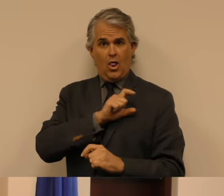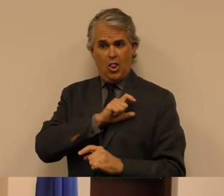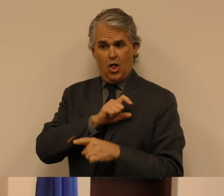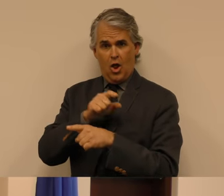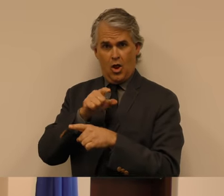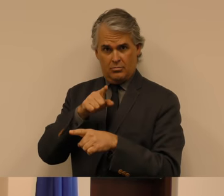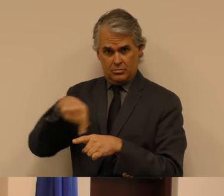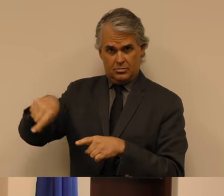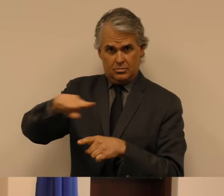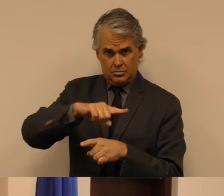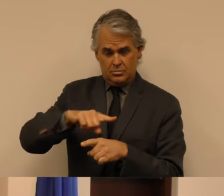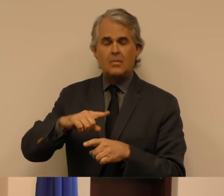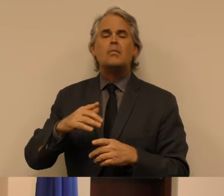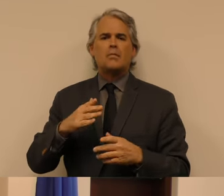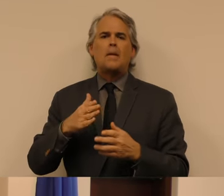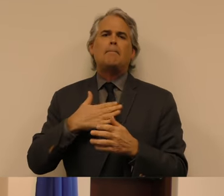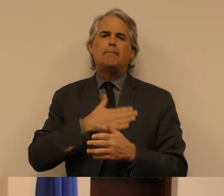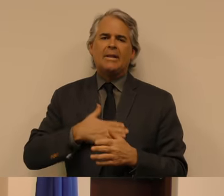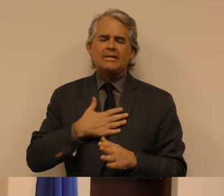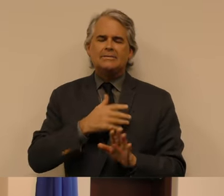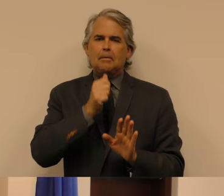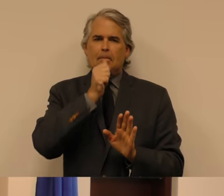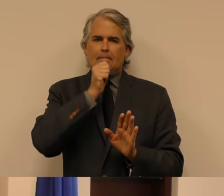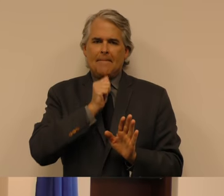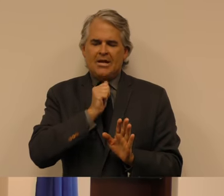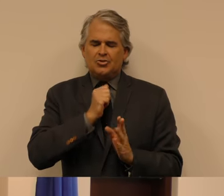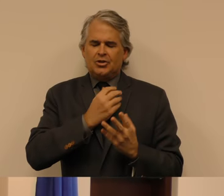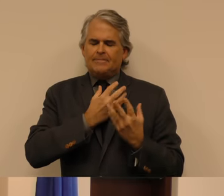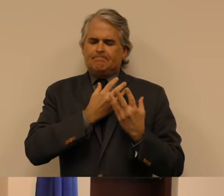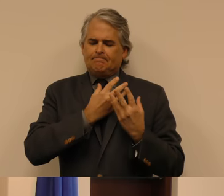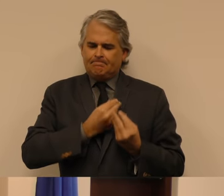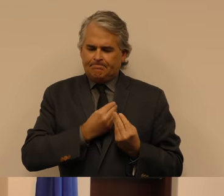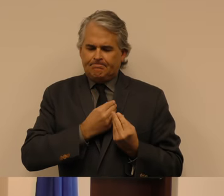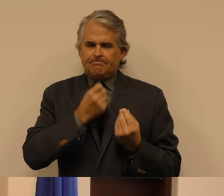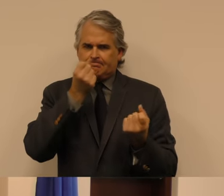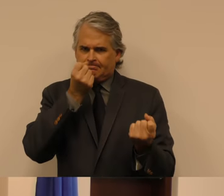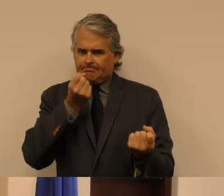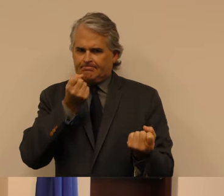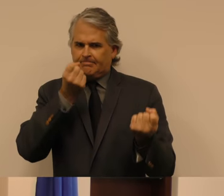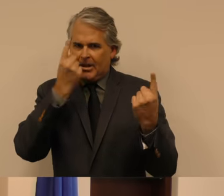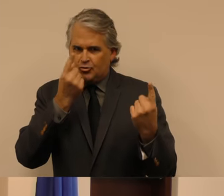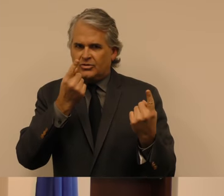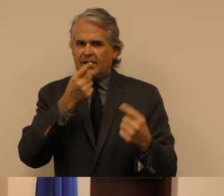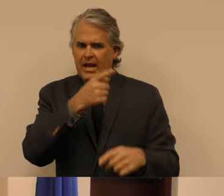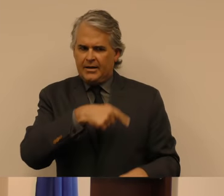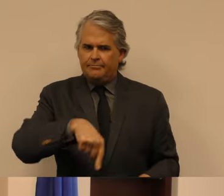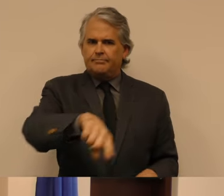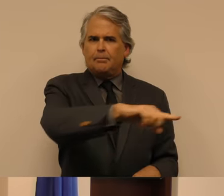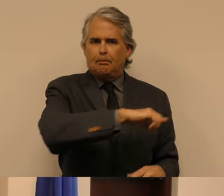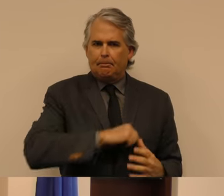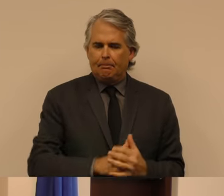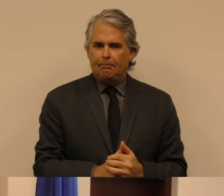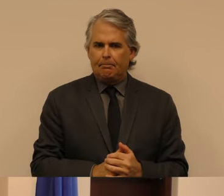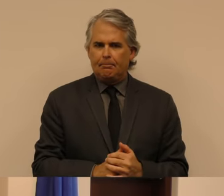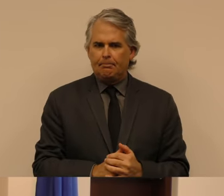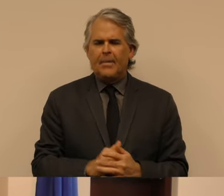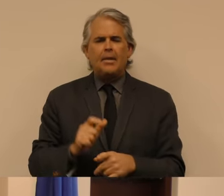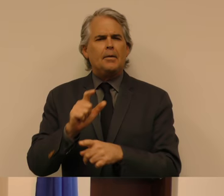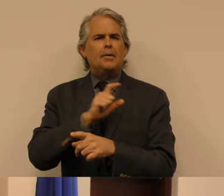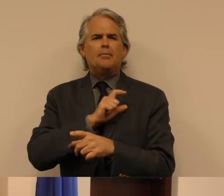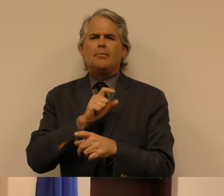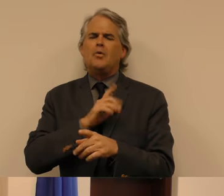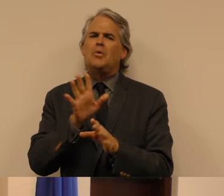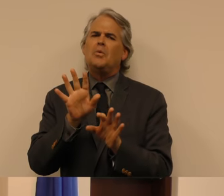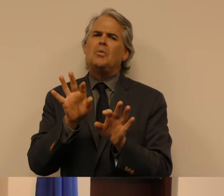patient, compassionate, and sympathetic with our fellow Nevadans. Law enforcement needs to play a critical